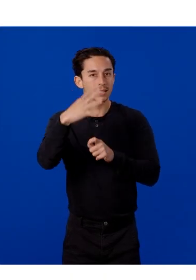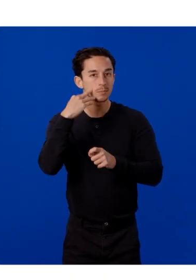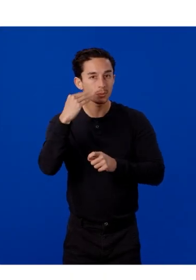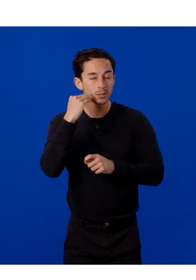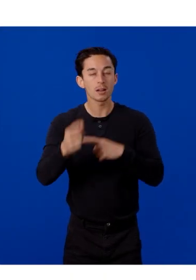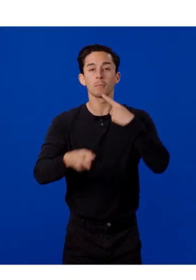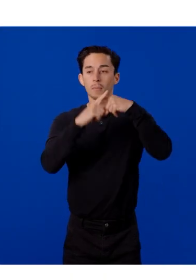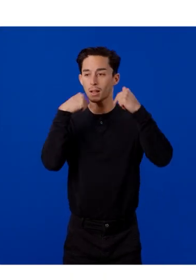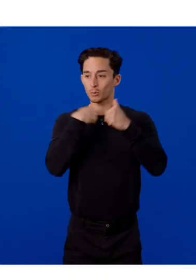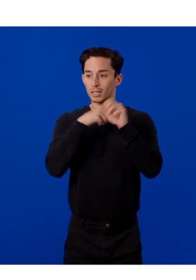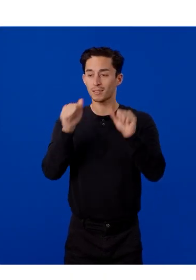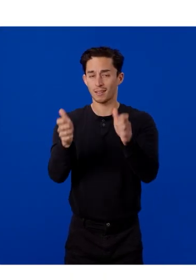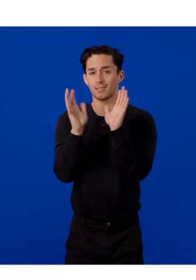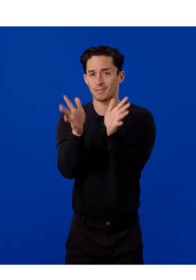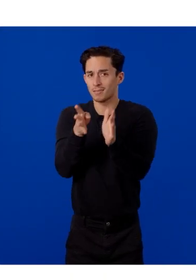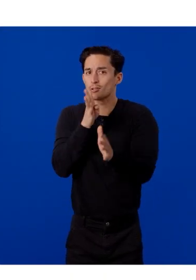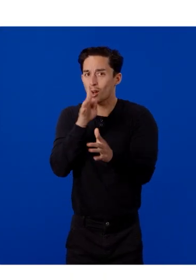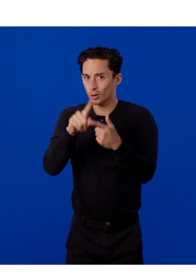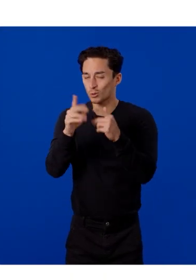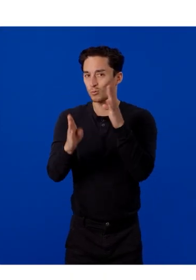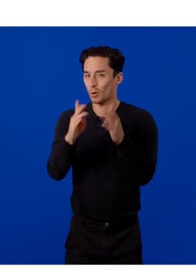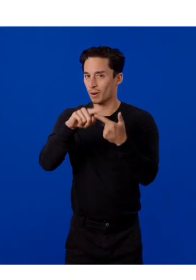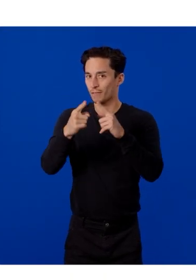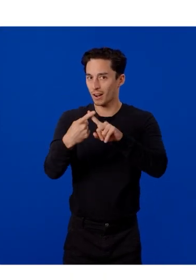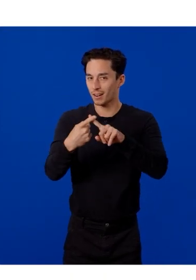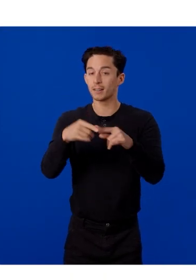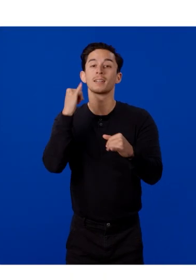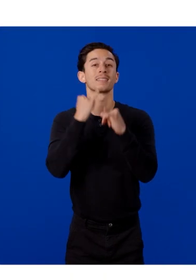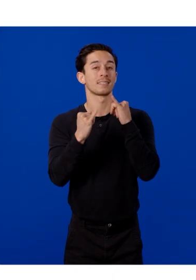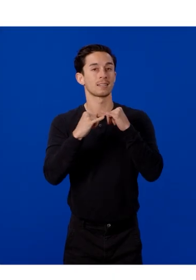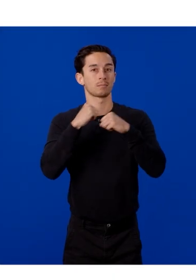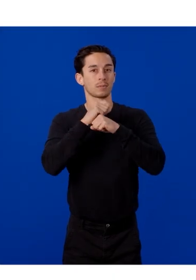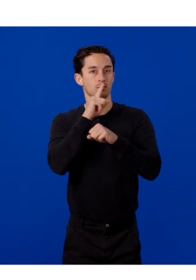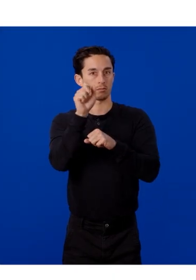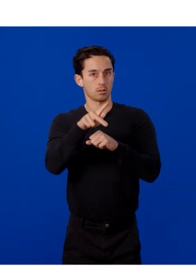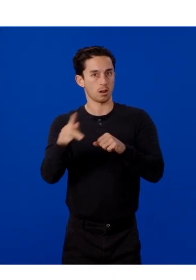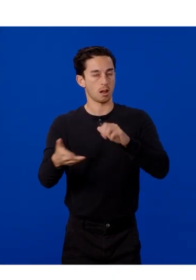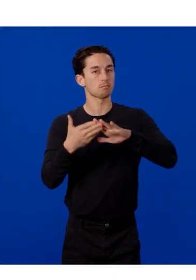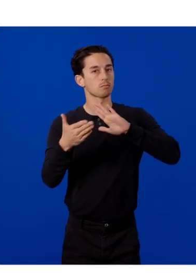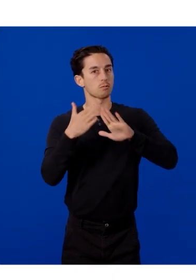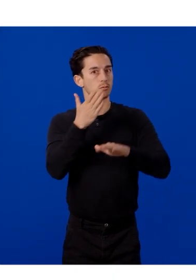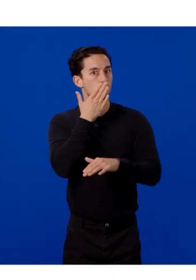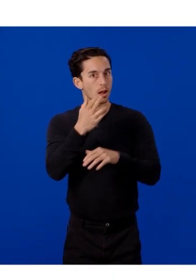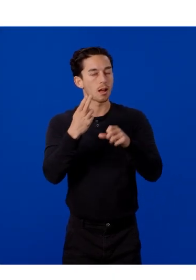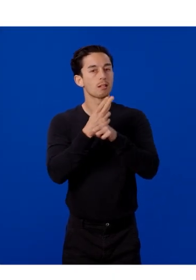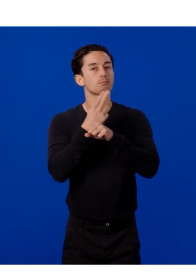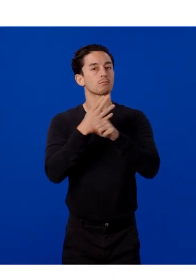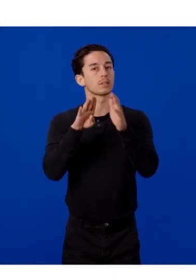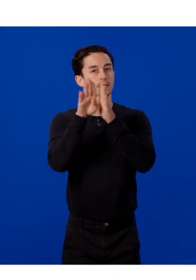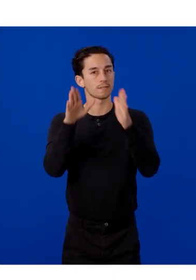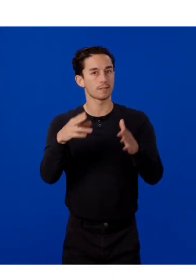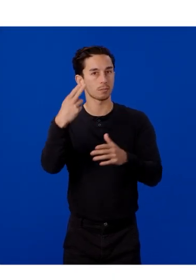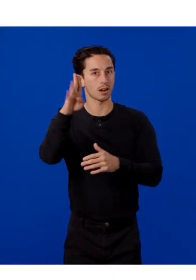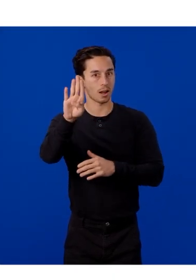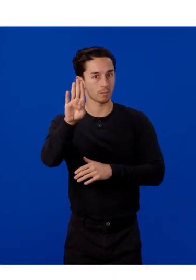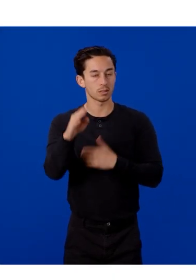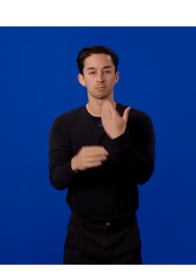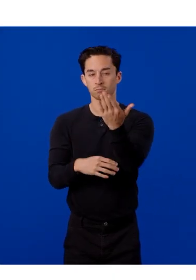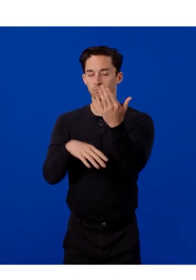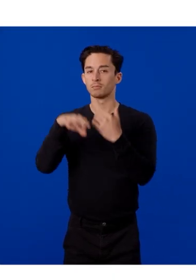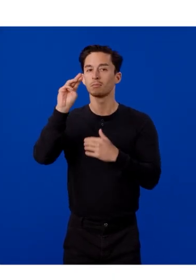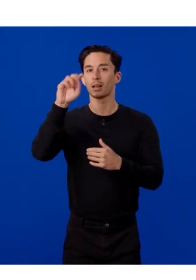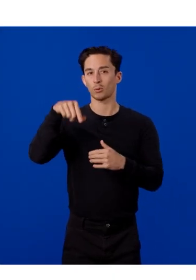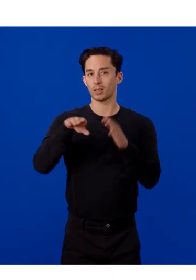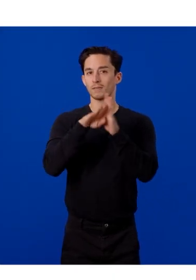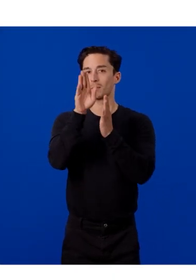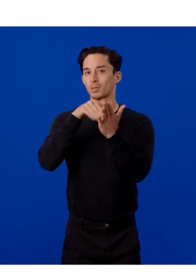us to talk to our robot friend. And lastly, we made sure that our app runs well using the Developer Hub. Visit the MetaQuest